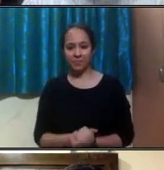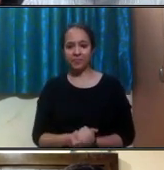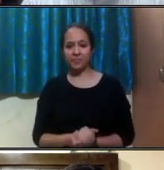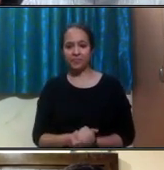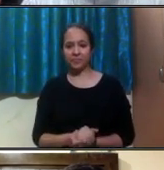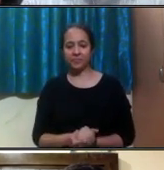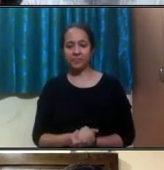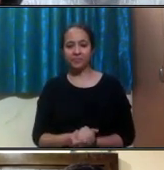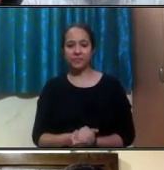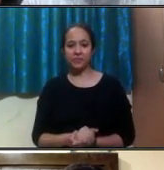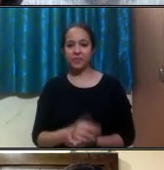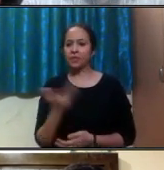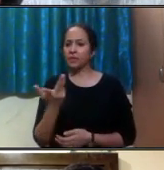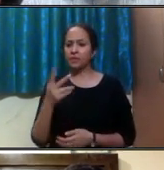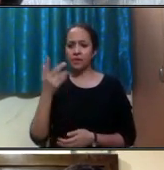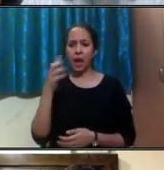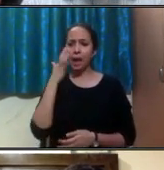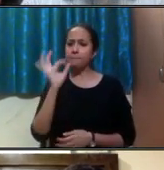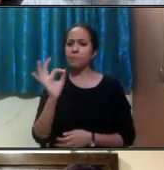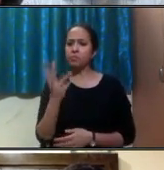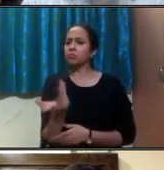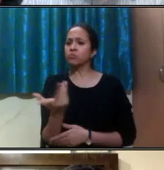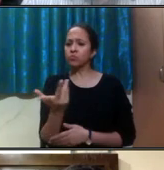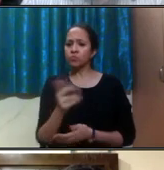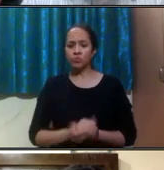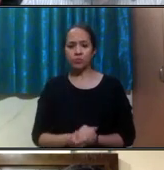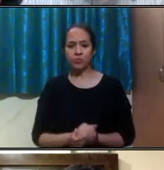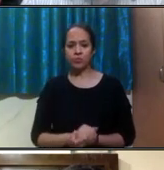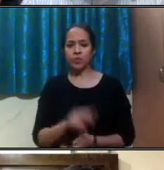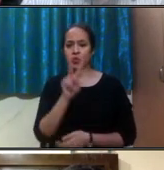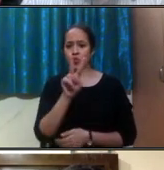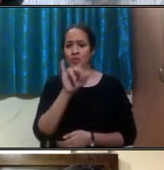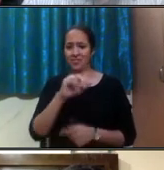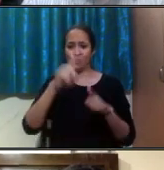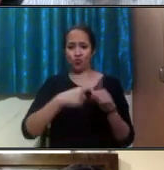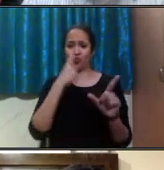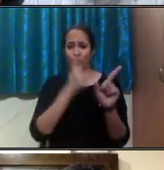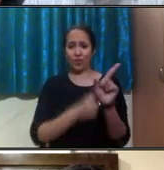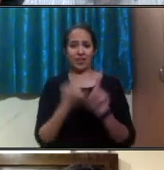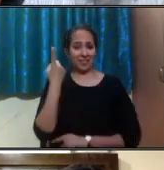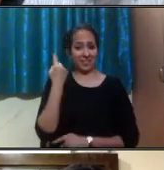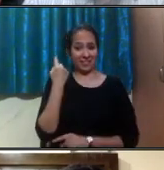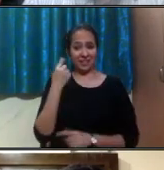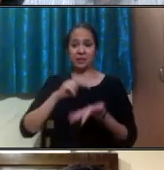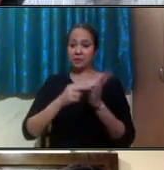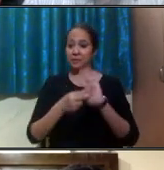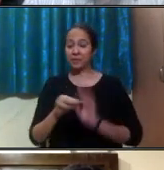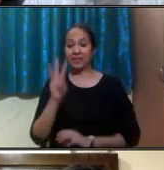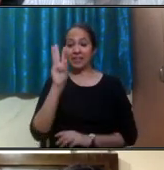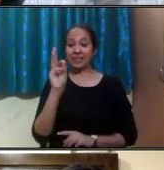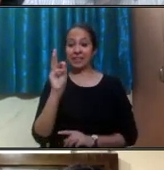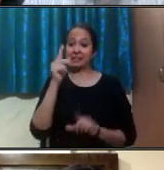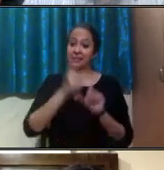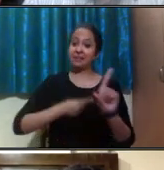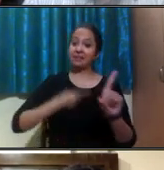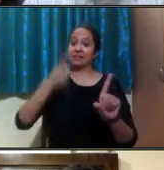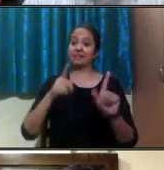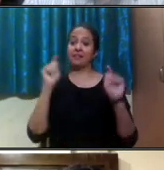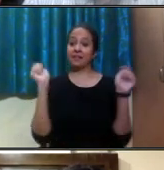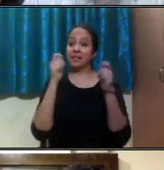because the 26th of July yesterday was the 30th anniversary of